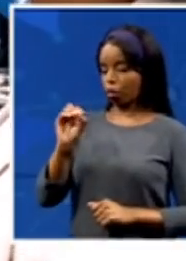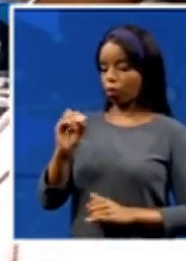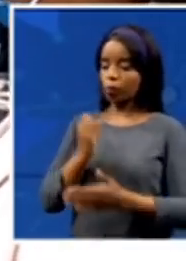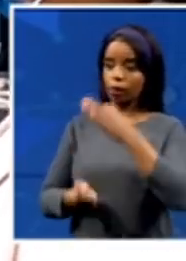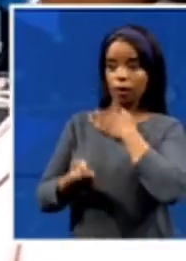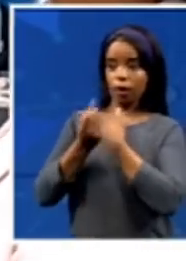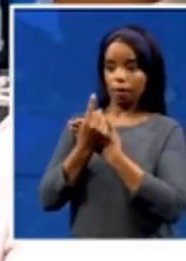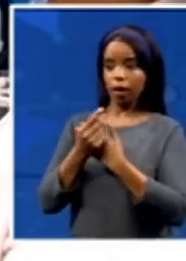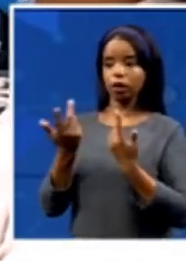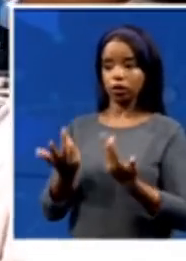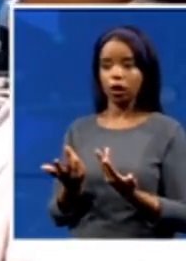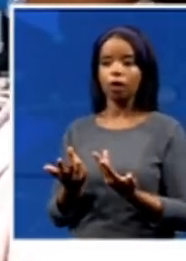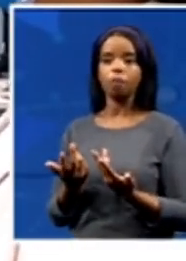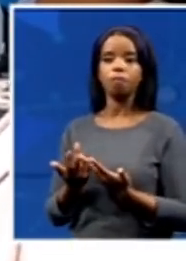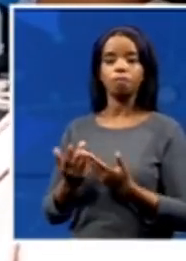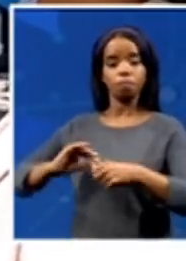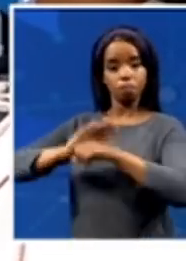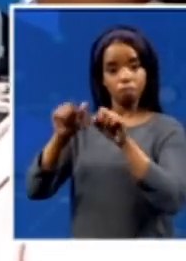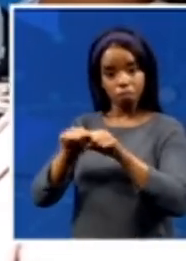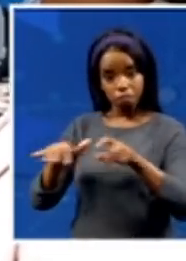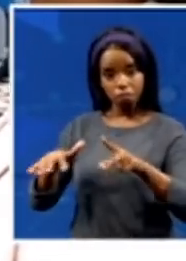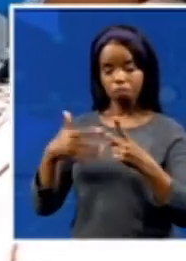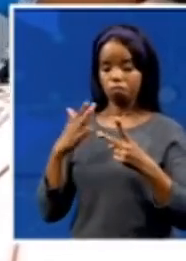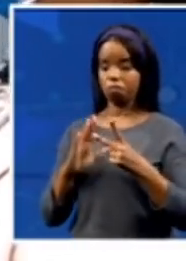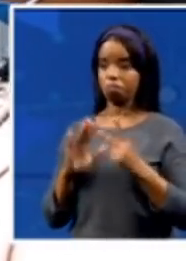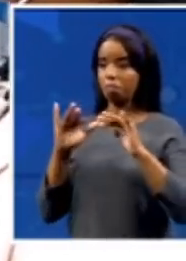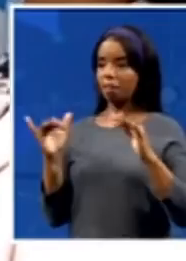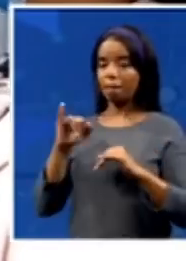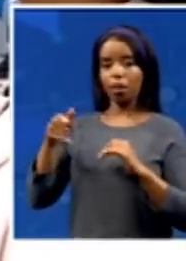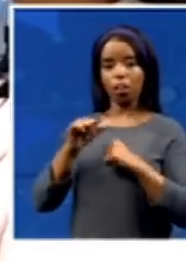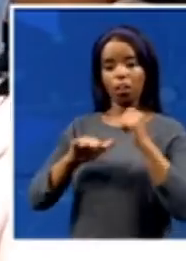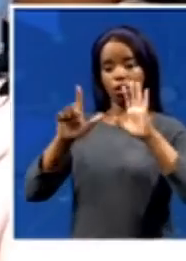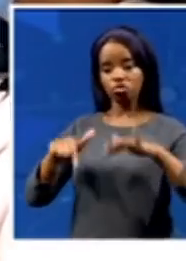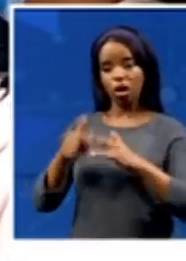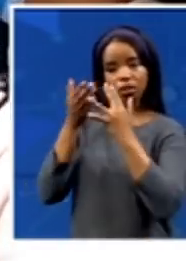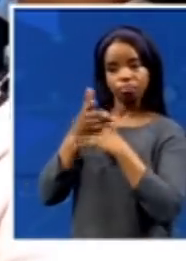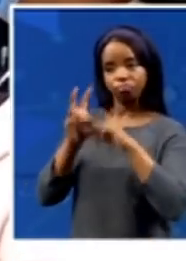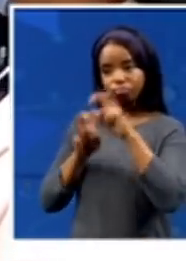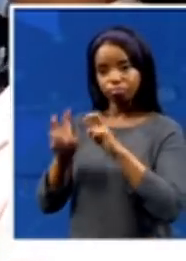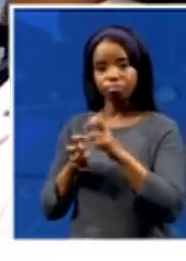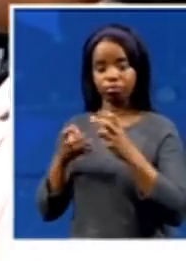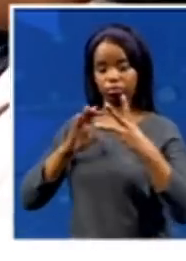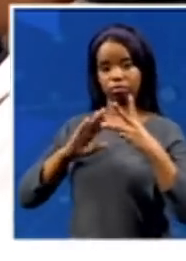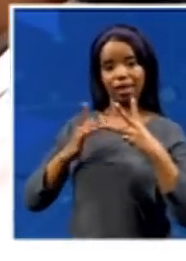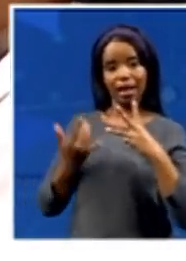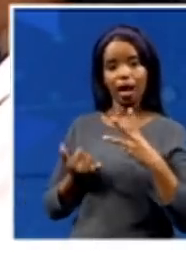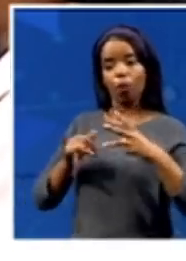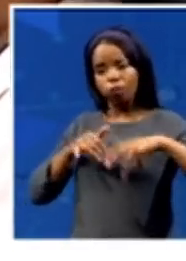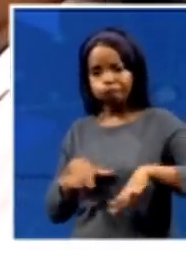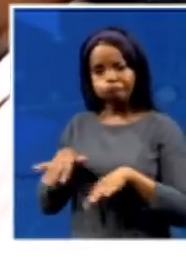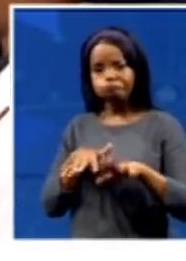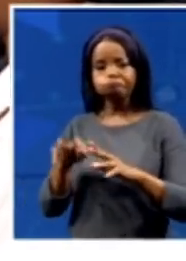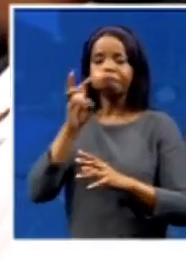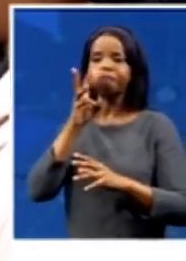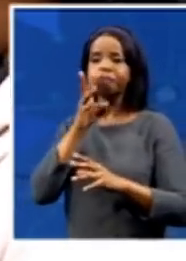these floods. There's been this concern of business to say, are we going to be able to recover because we've been hit not once,